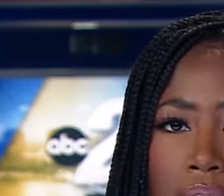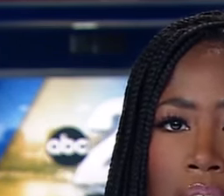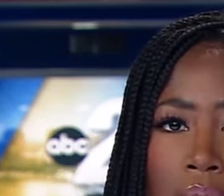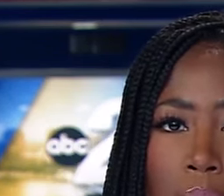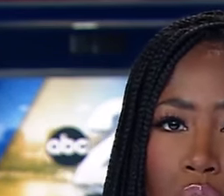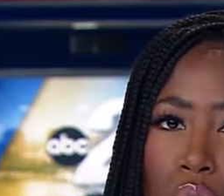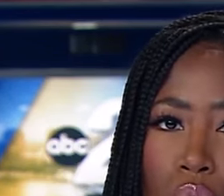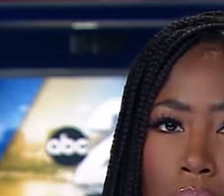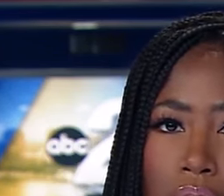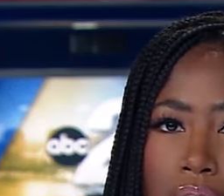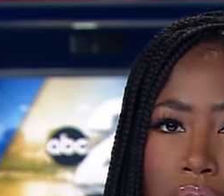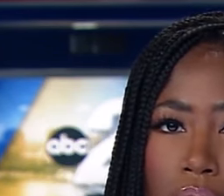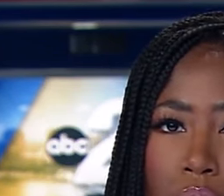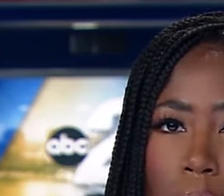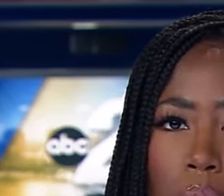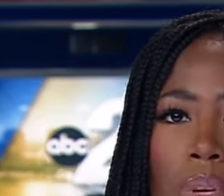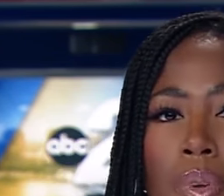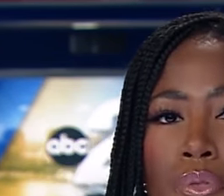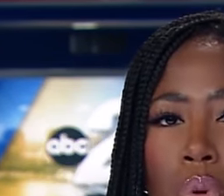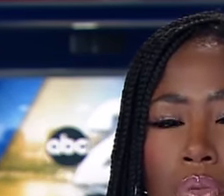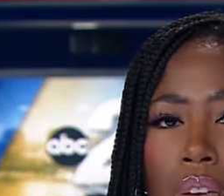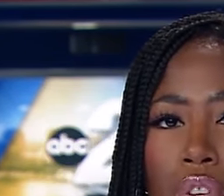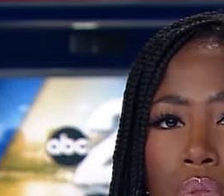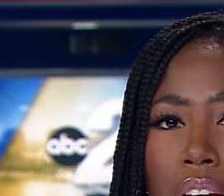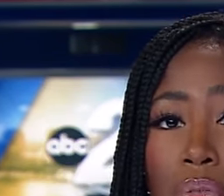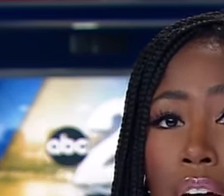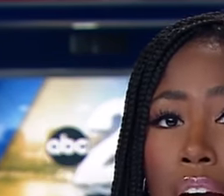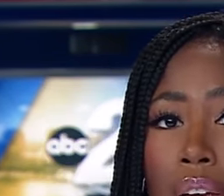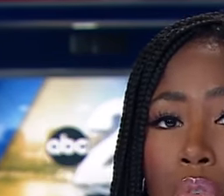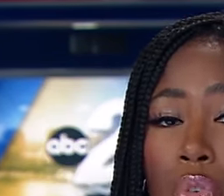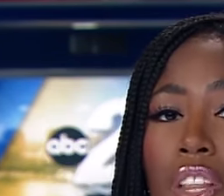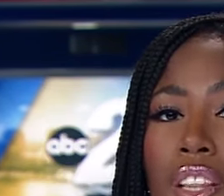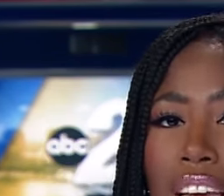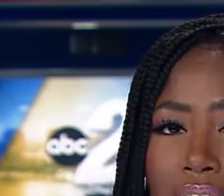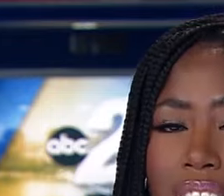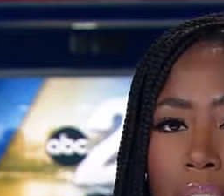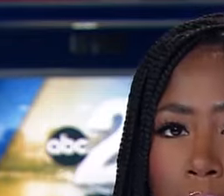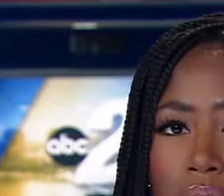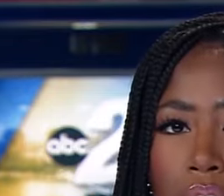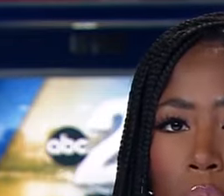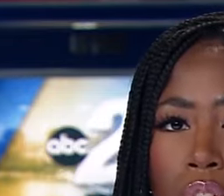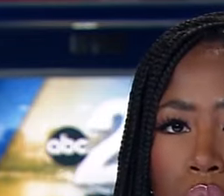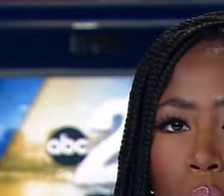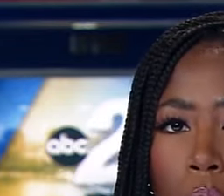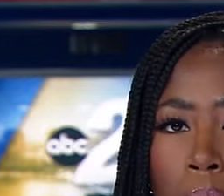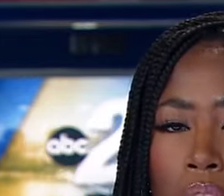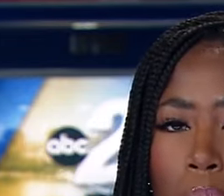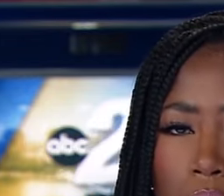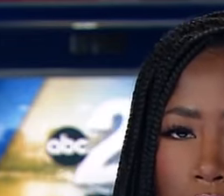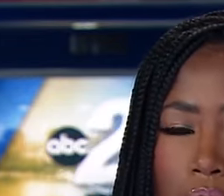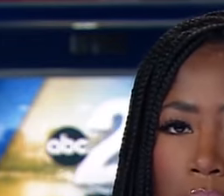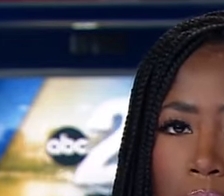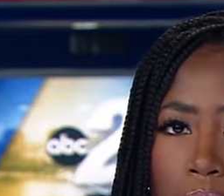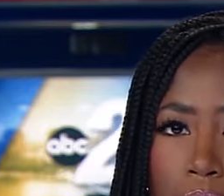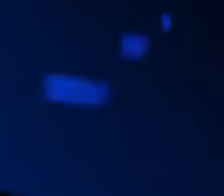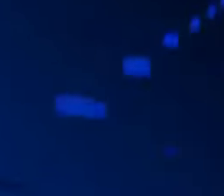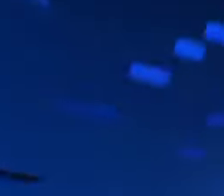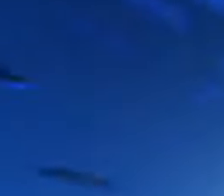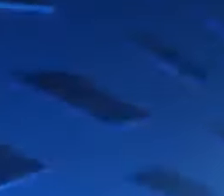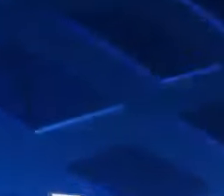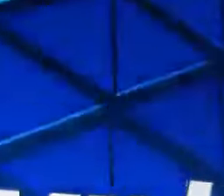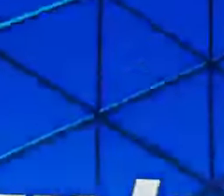passes. Be sure to join us tonight for WPBF 25 news at five for the latest update on the storm. We'll see you then.